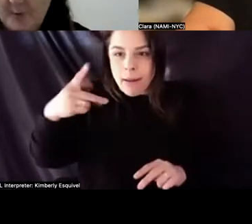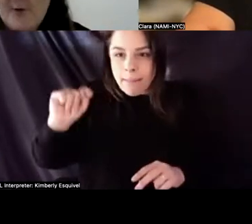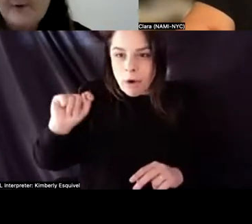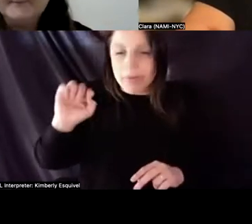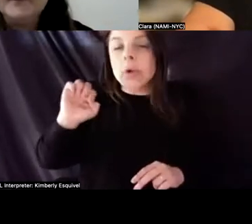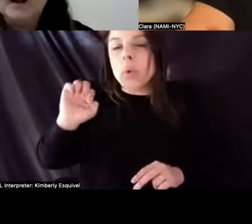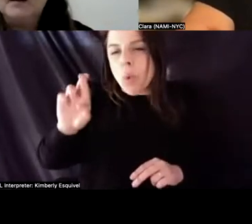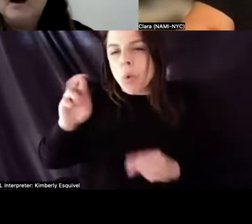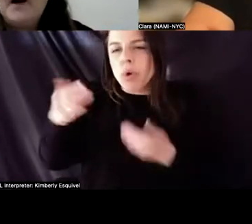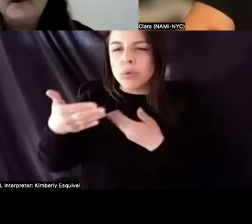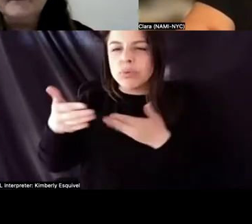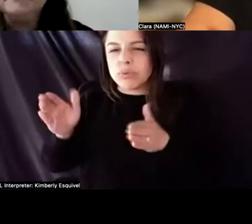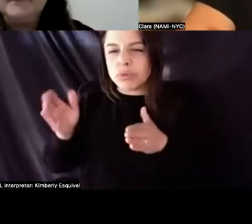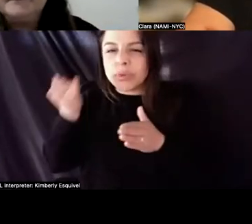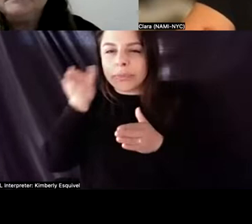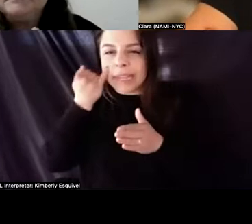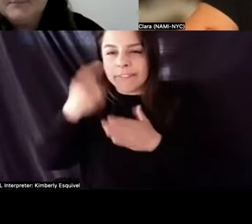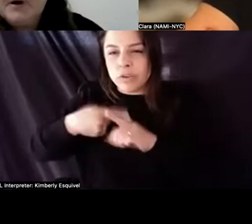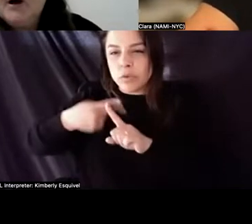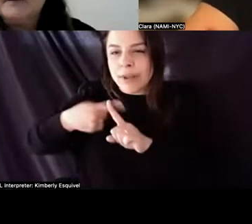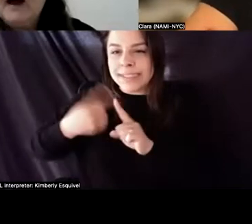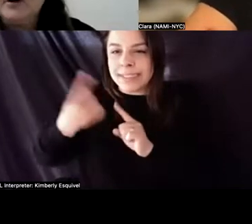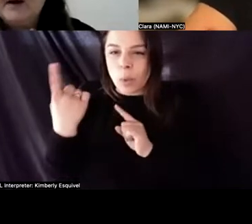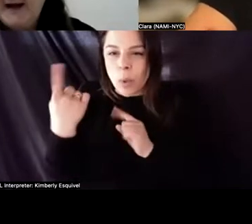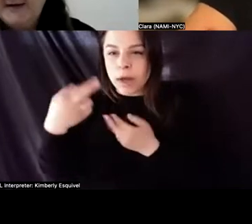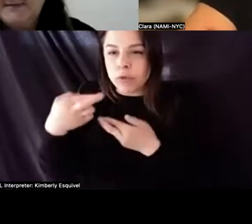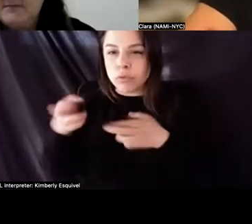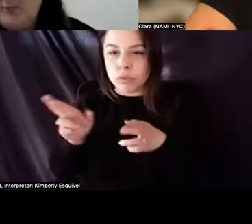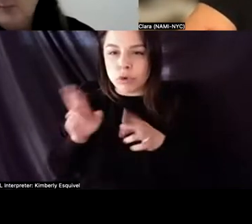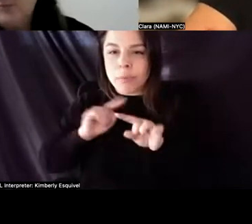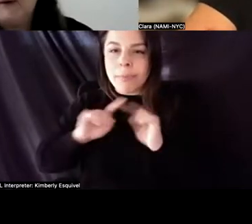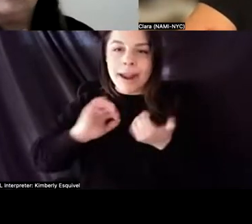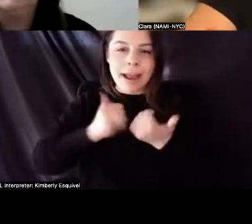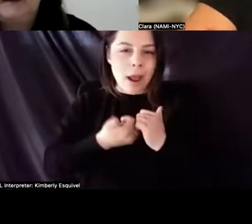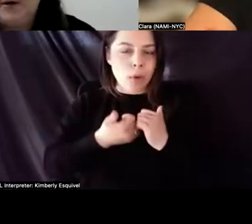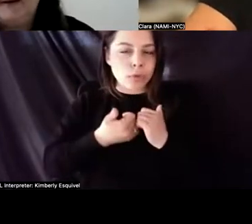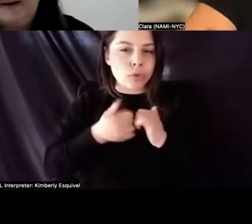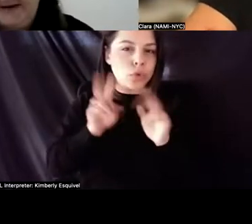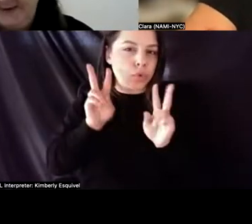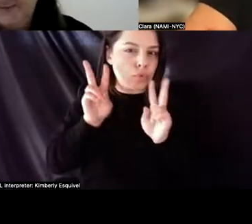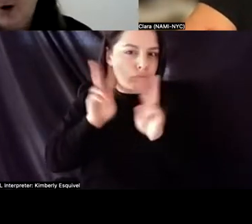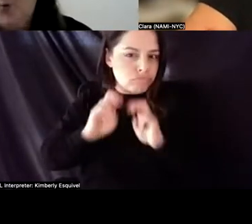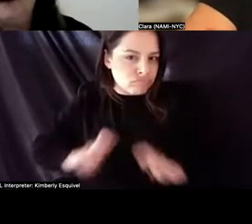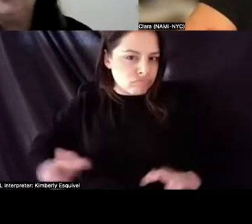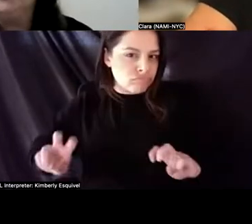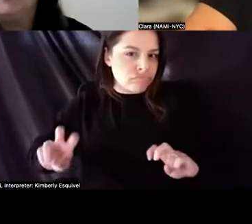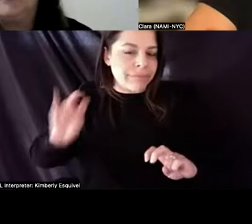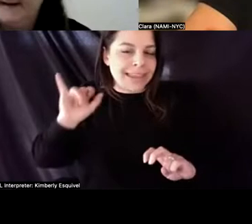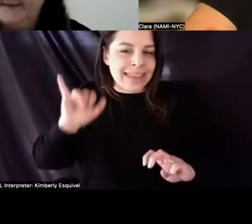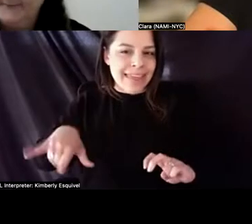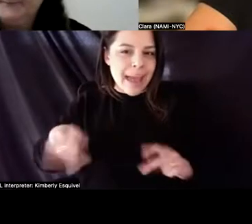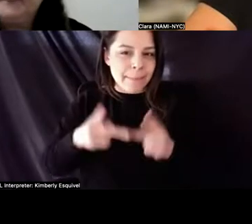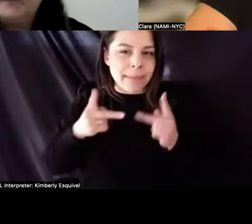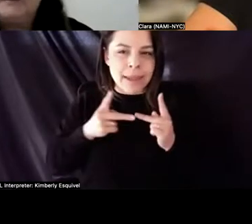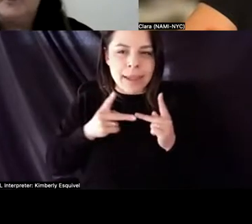a room, um, you know, how to look at it critically, how to critique it, like, why do you not